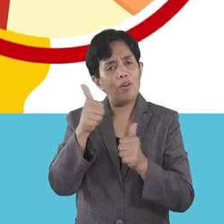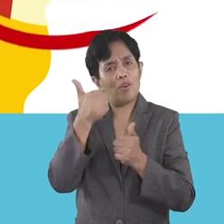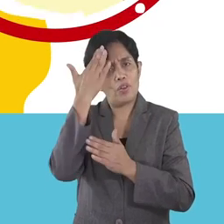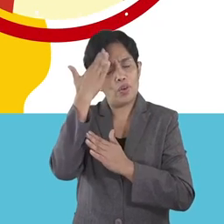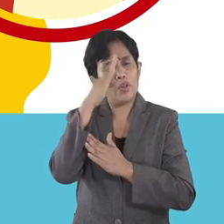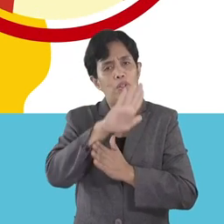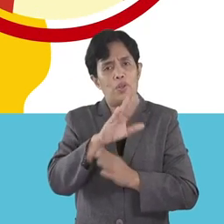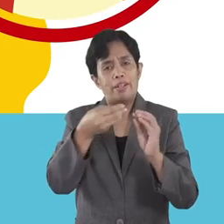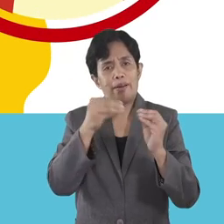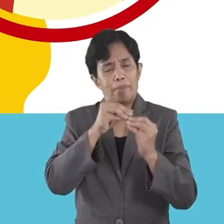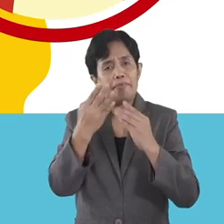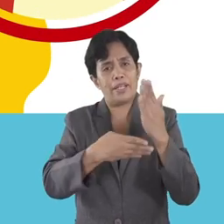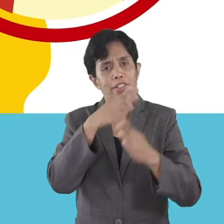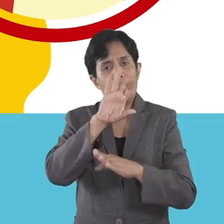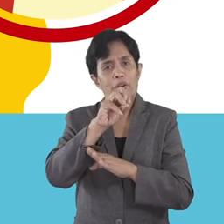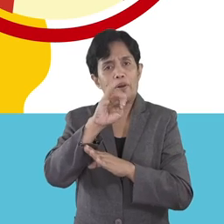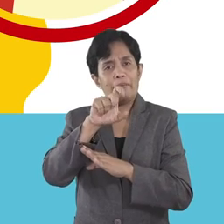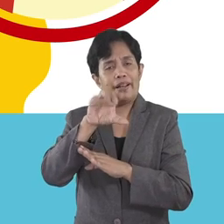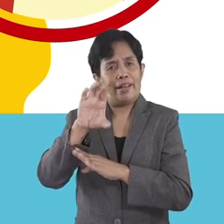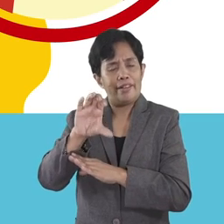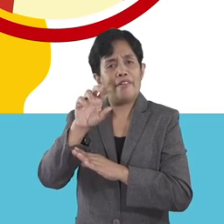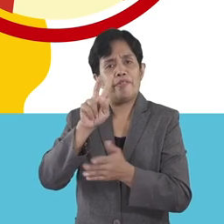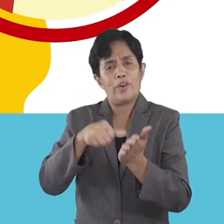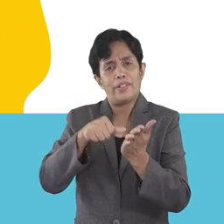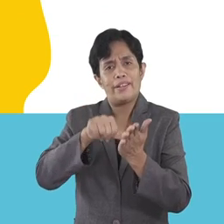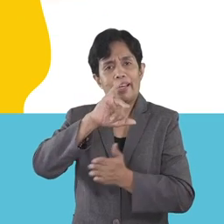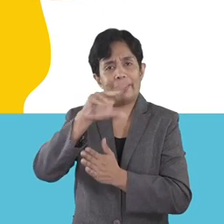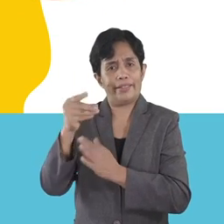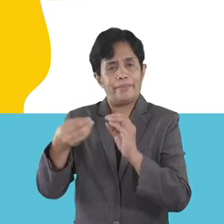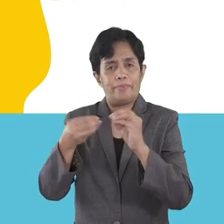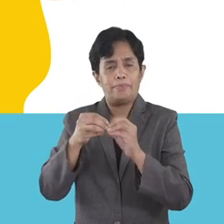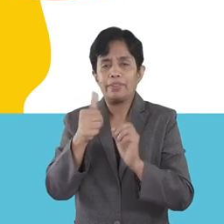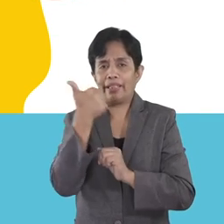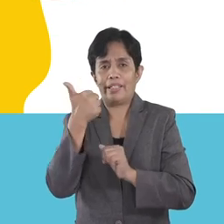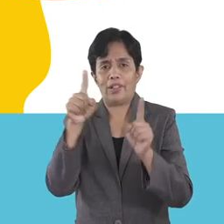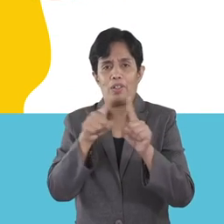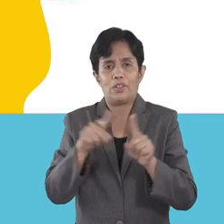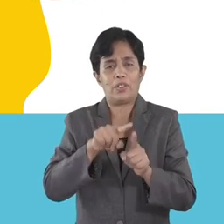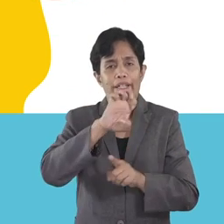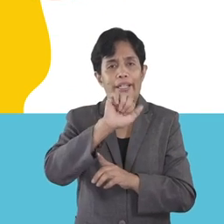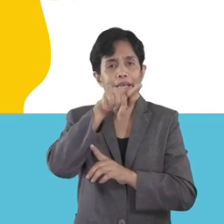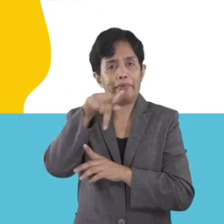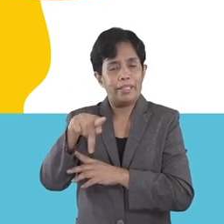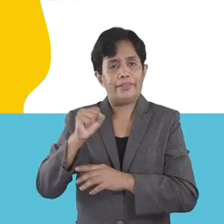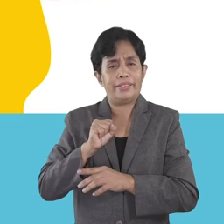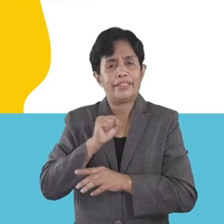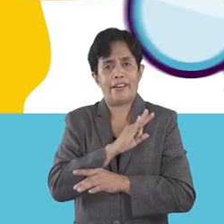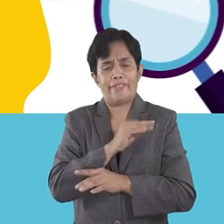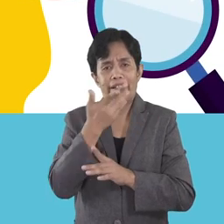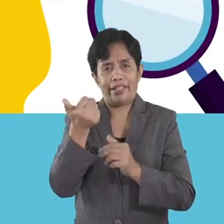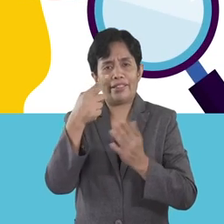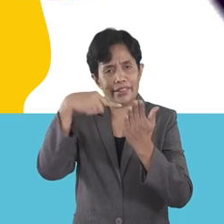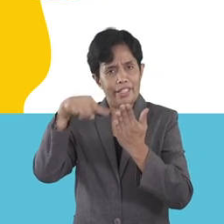precinct number based on your COMELEC voter ID number. Aside from your ID, the EAPP staff will check